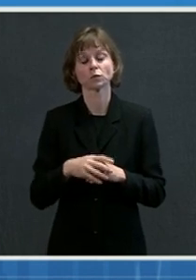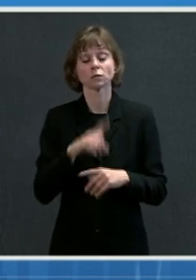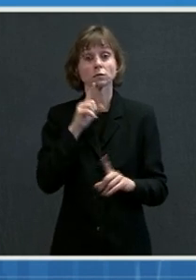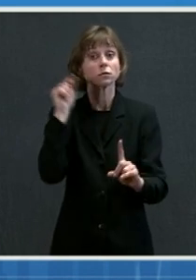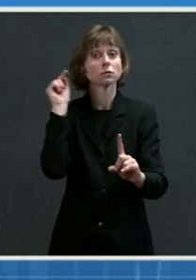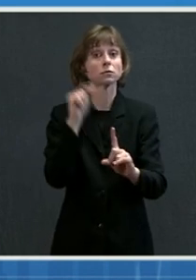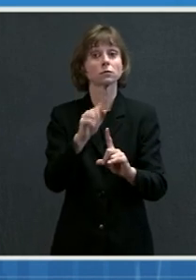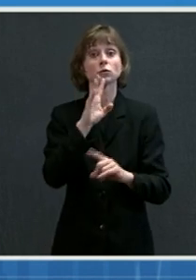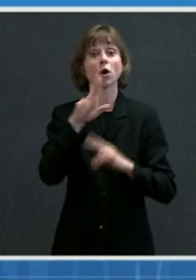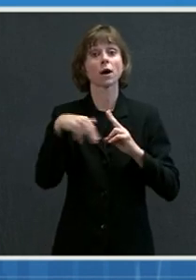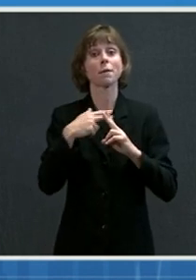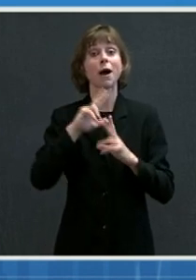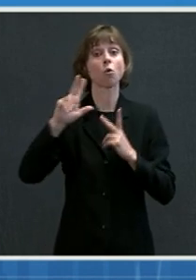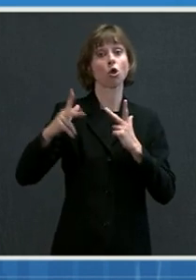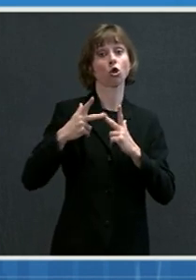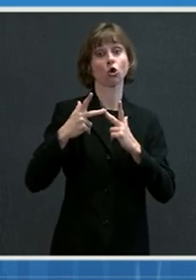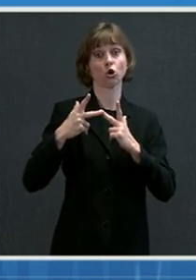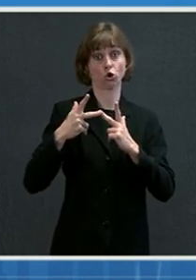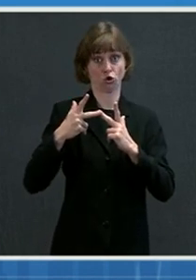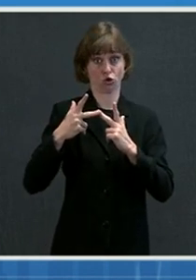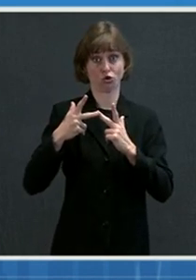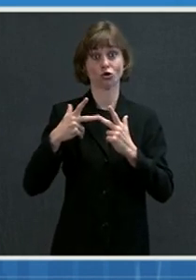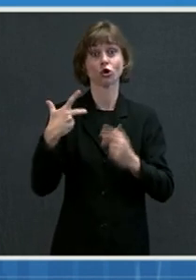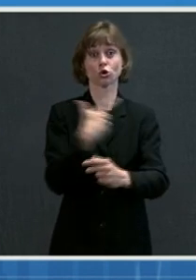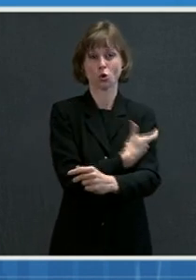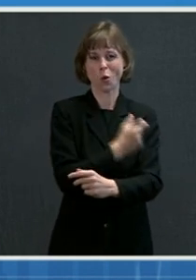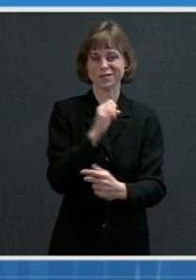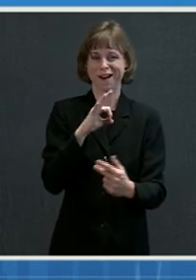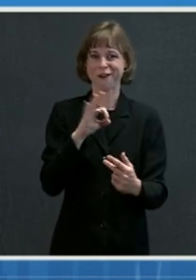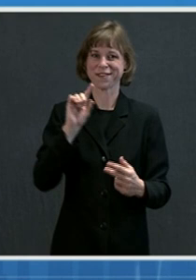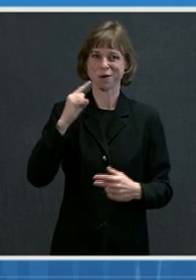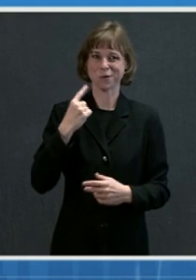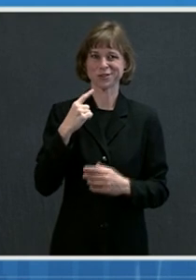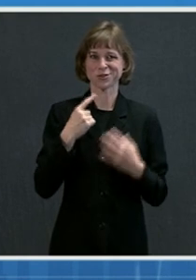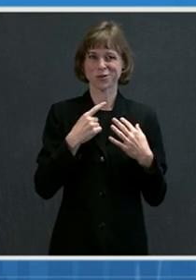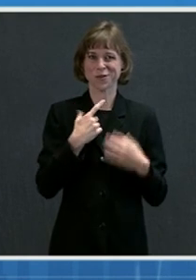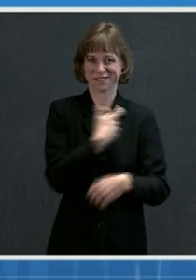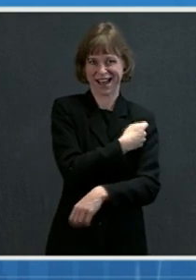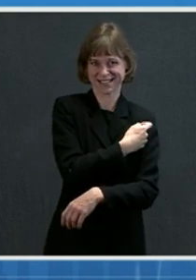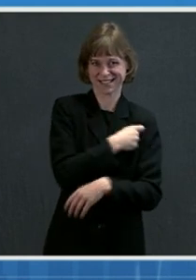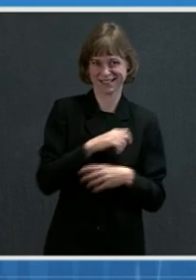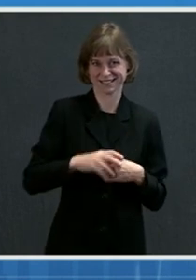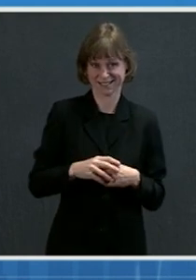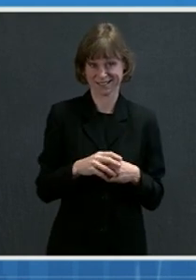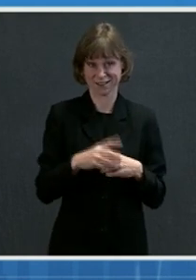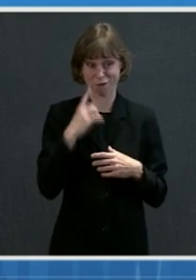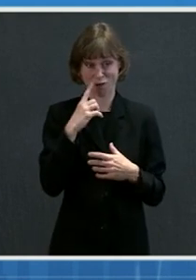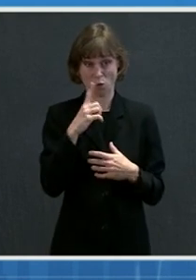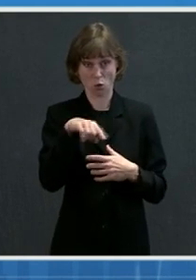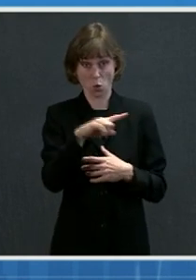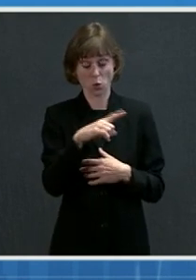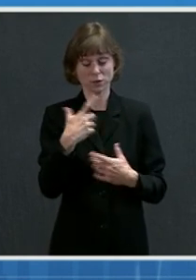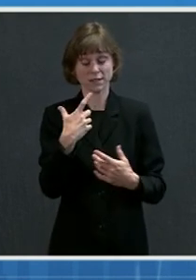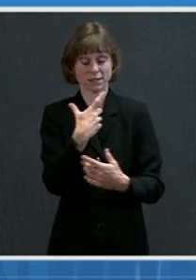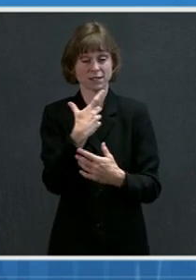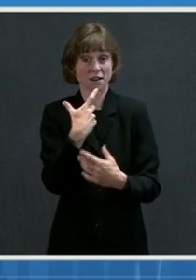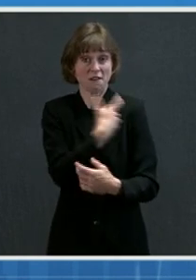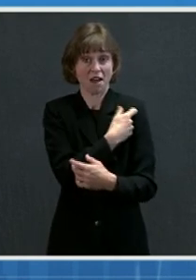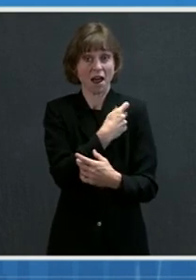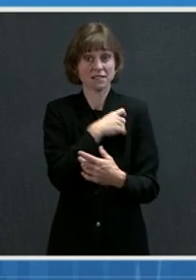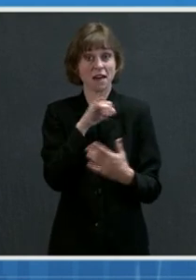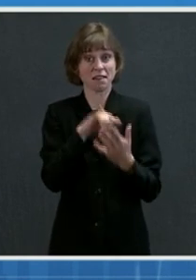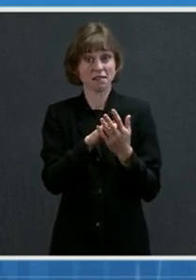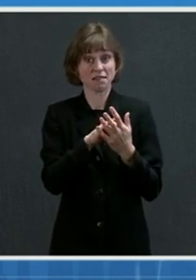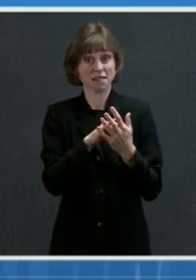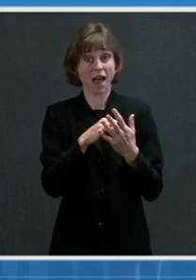a third dose of the original vaccine for those vaccine regimens that were a